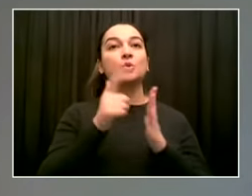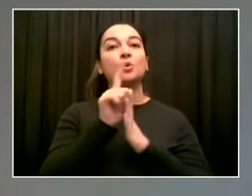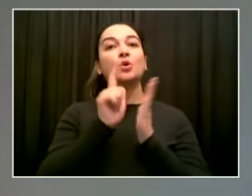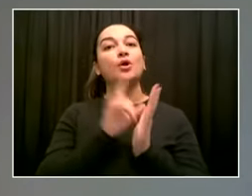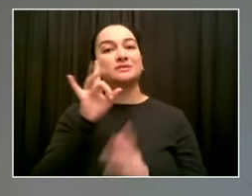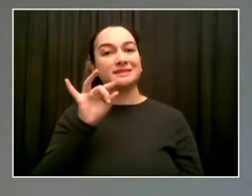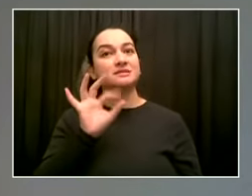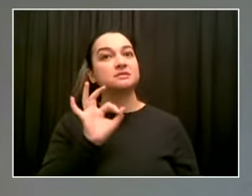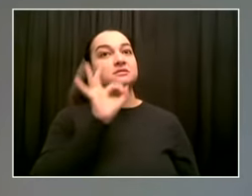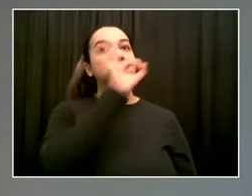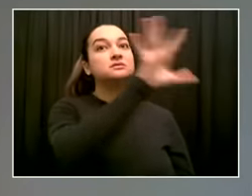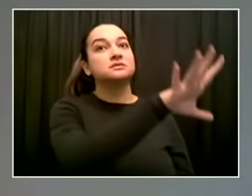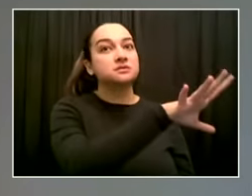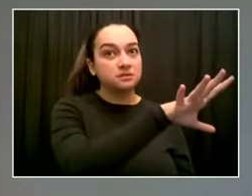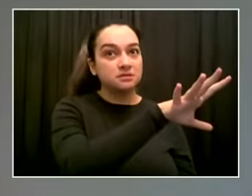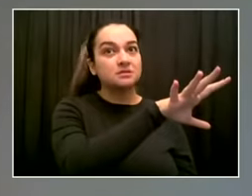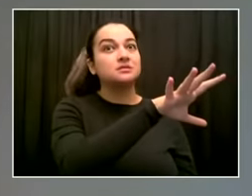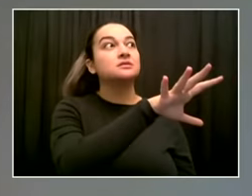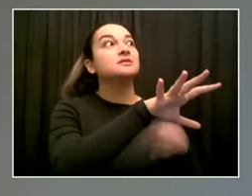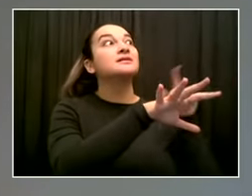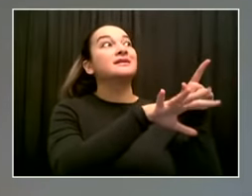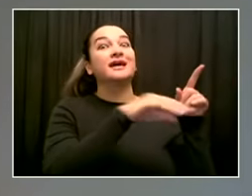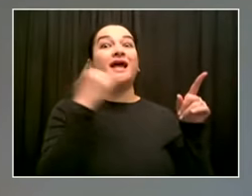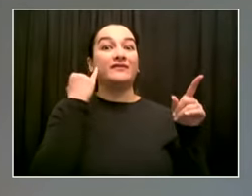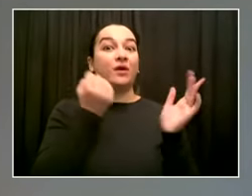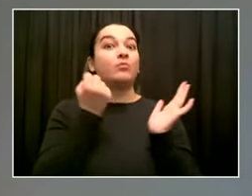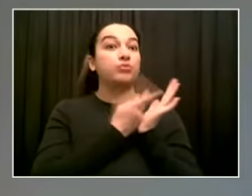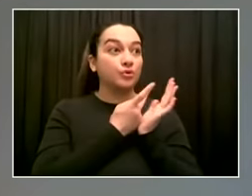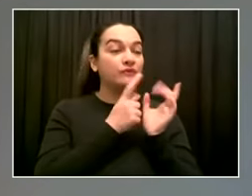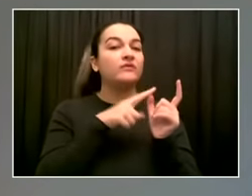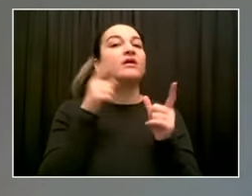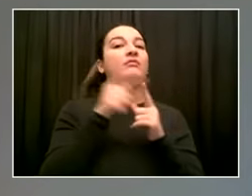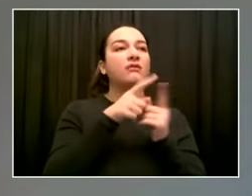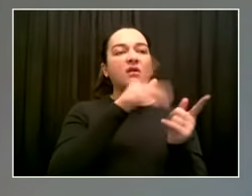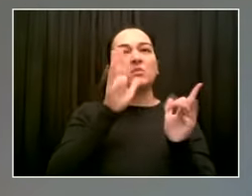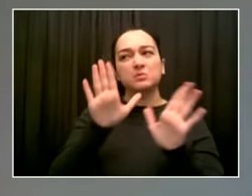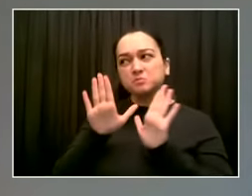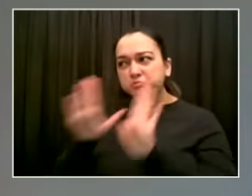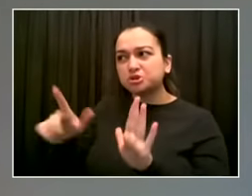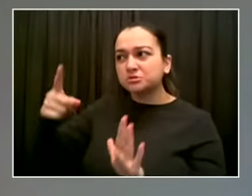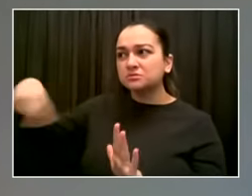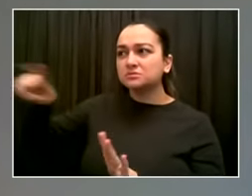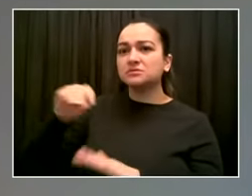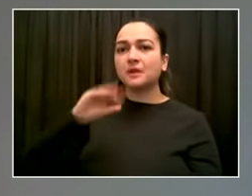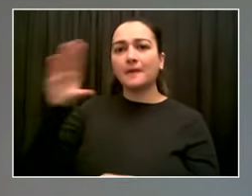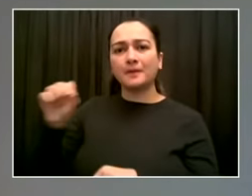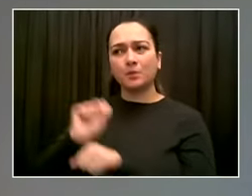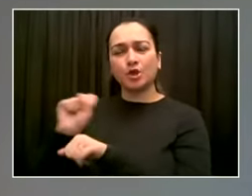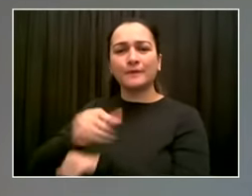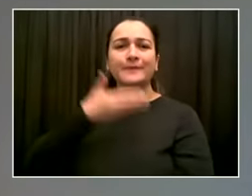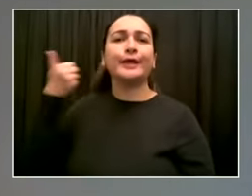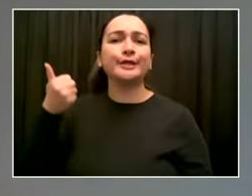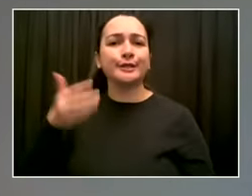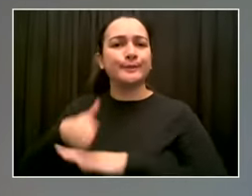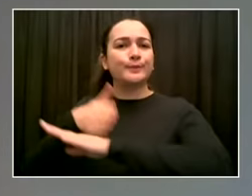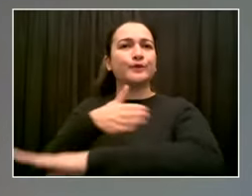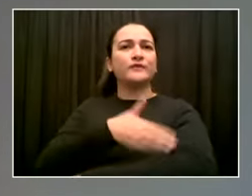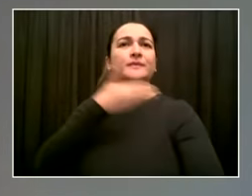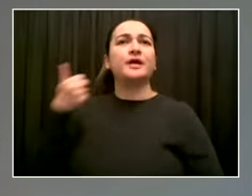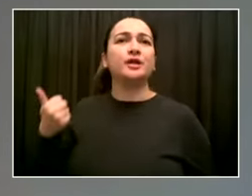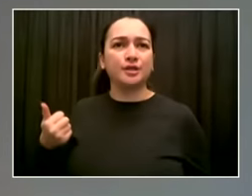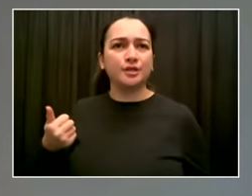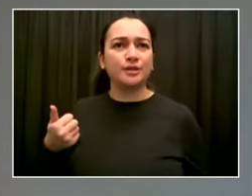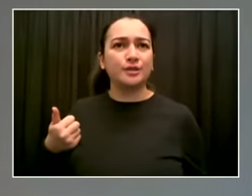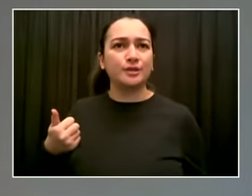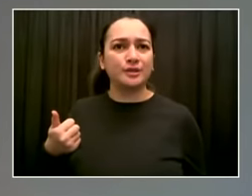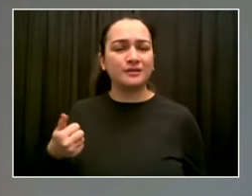MWBEs, for nonprofits, for everybody who can help build out infrastructure for broadband access to to